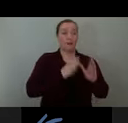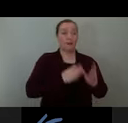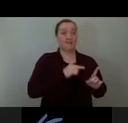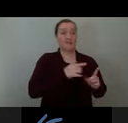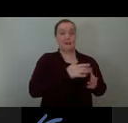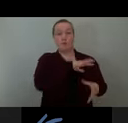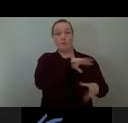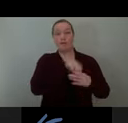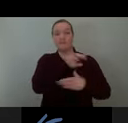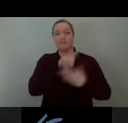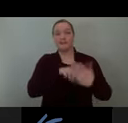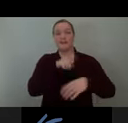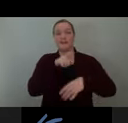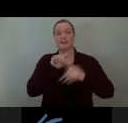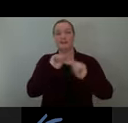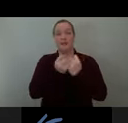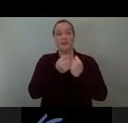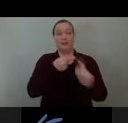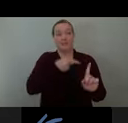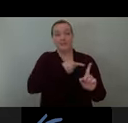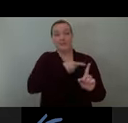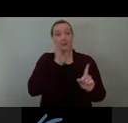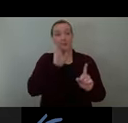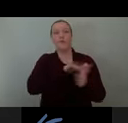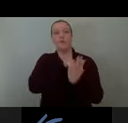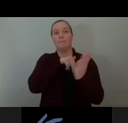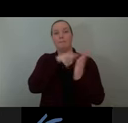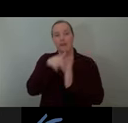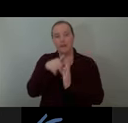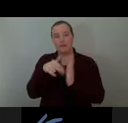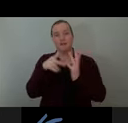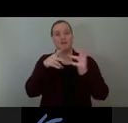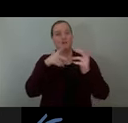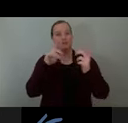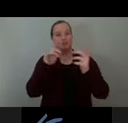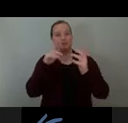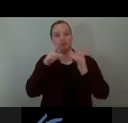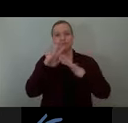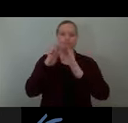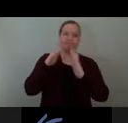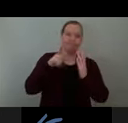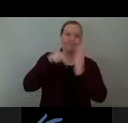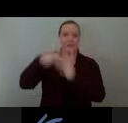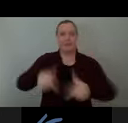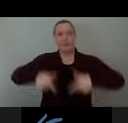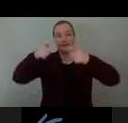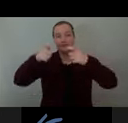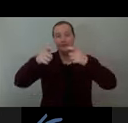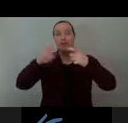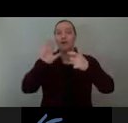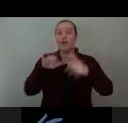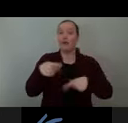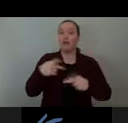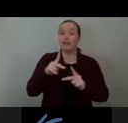the text and graphics on the bents. This allows for maintaining artistic integrity while continuing the collaborative process into the construction